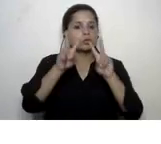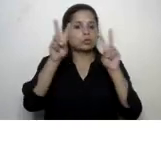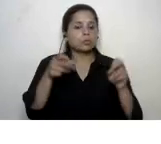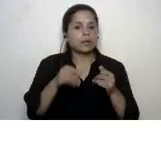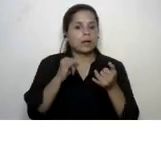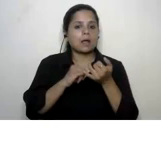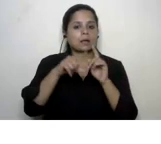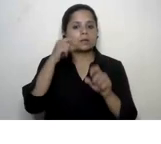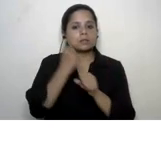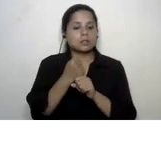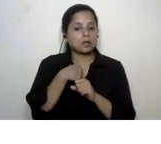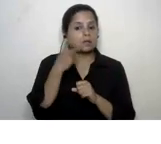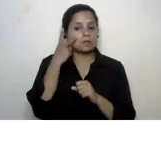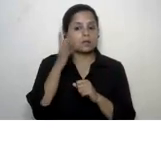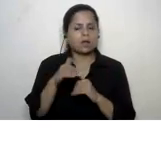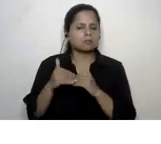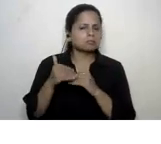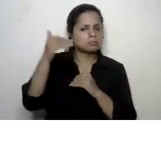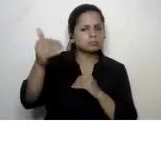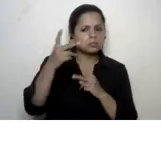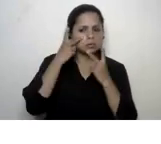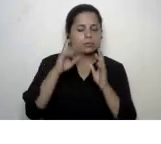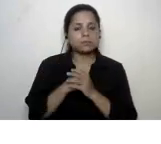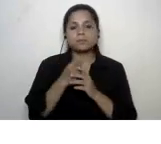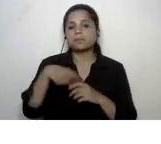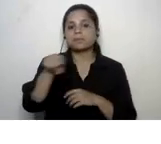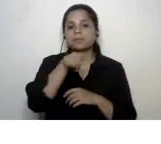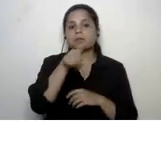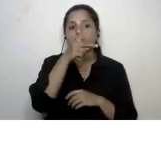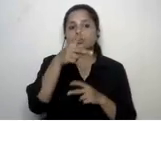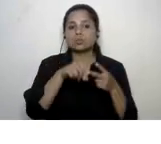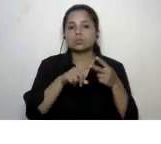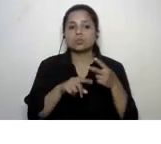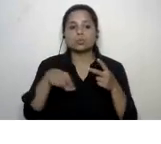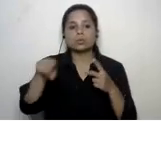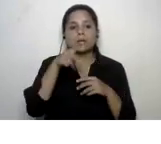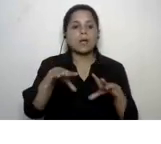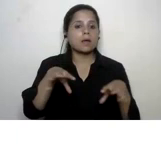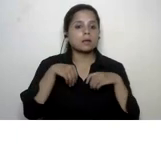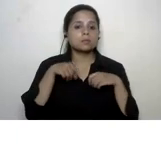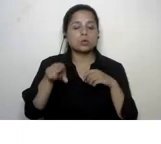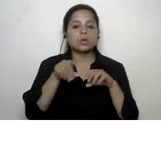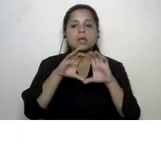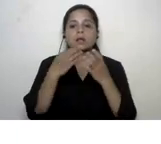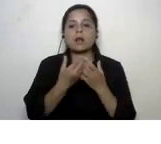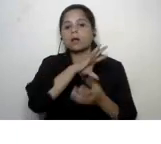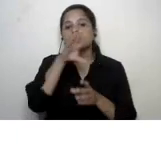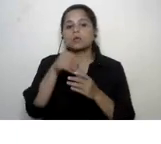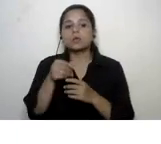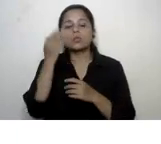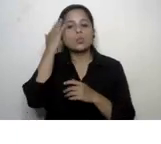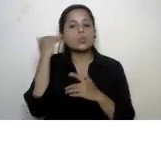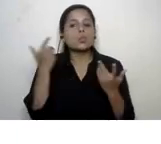sdgs we have looked at so far which ones are you most likely to adapt to your classroom and why